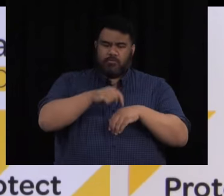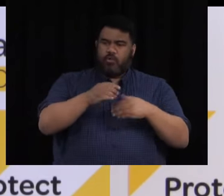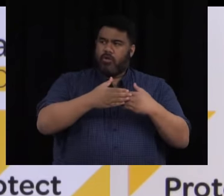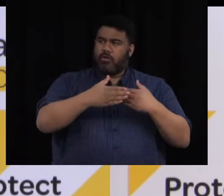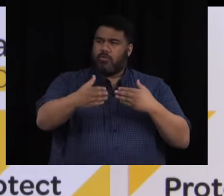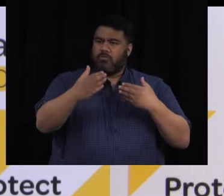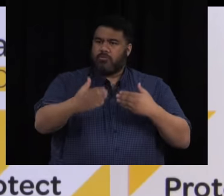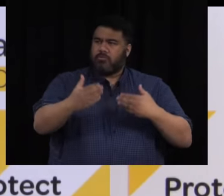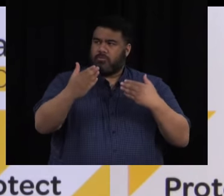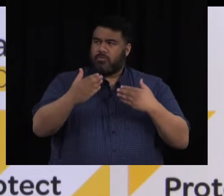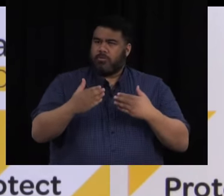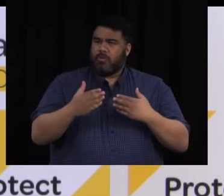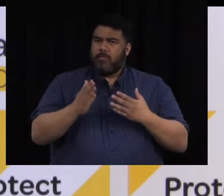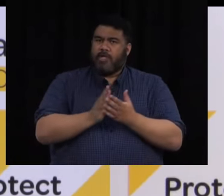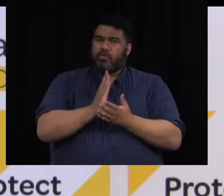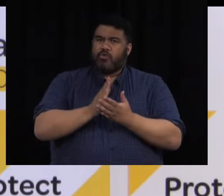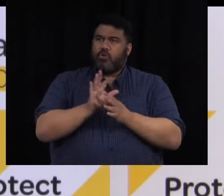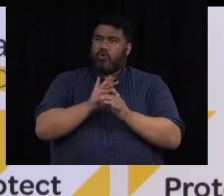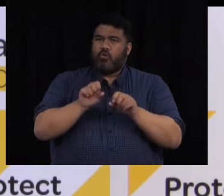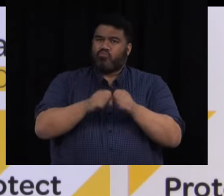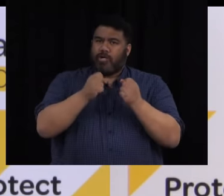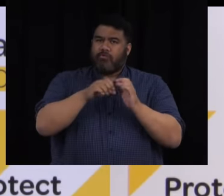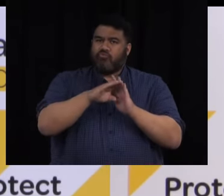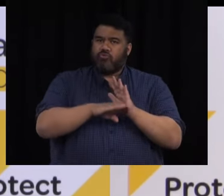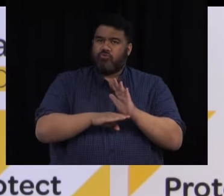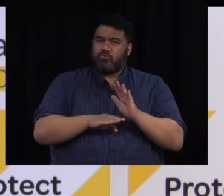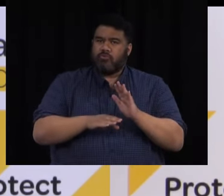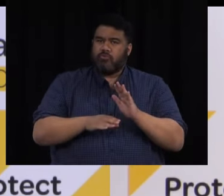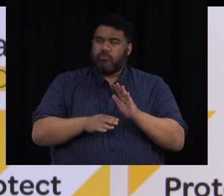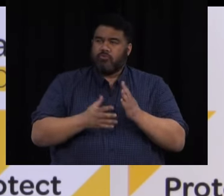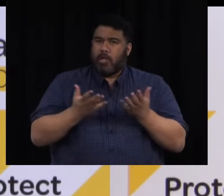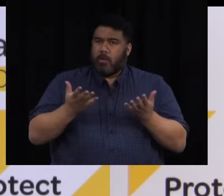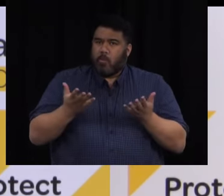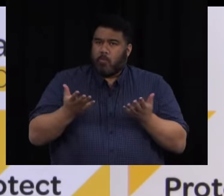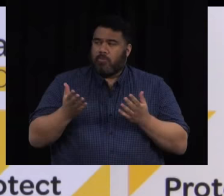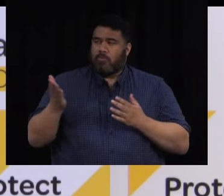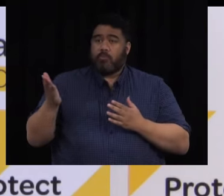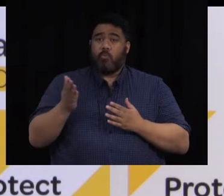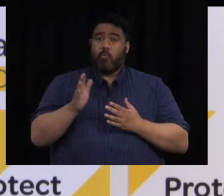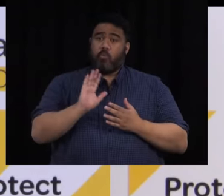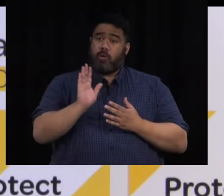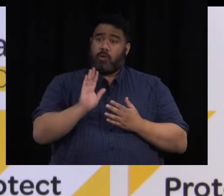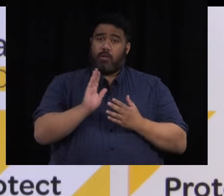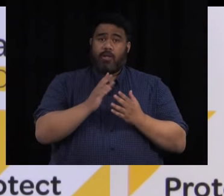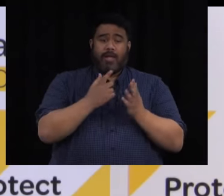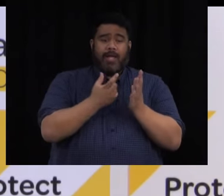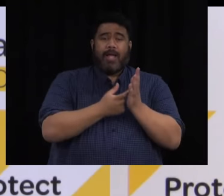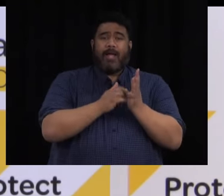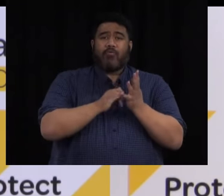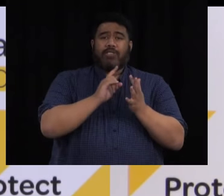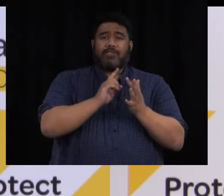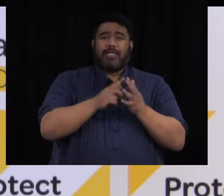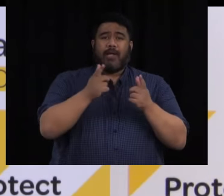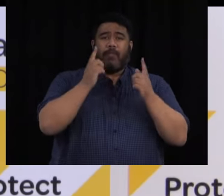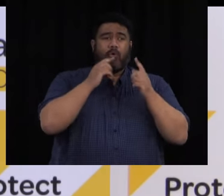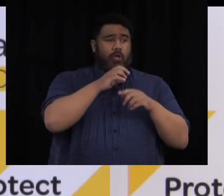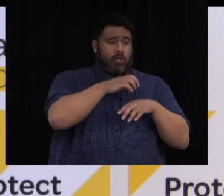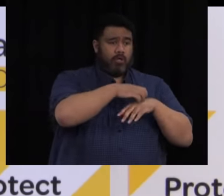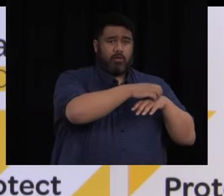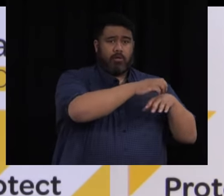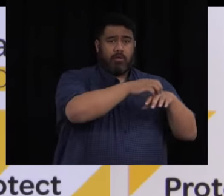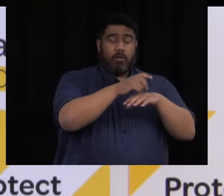correctly like if they're not breaking the rules? But we are seeing really good cooperation from our RSC worker employers. They